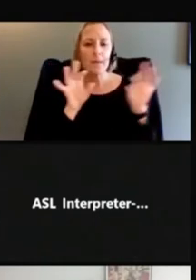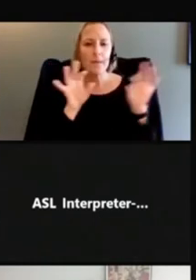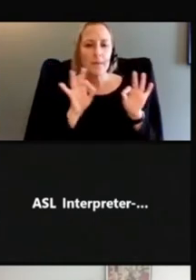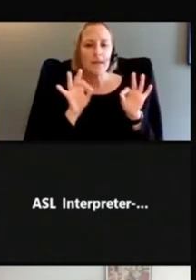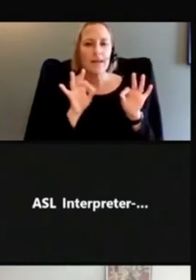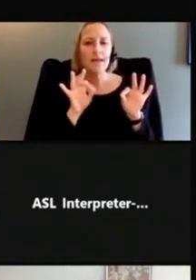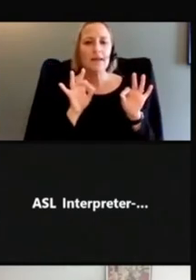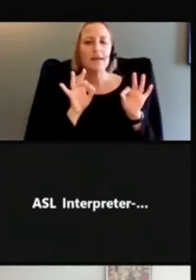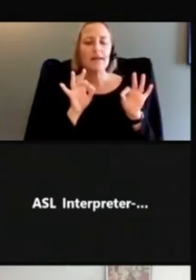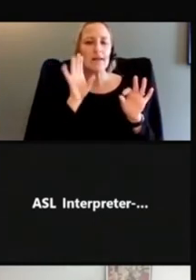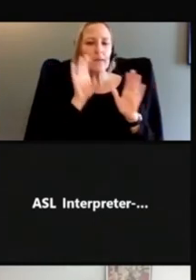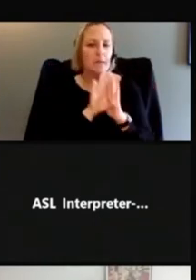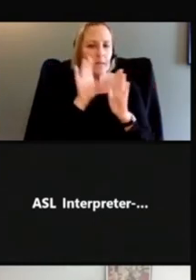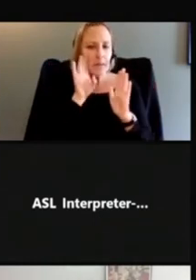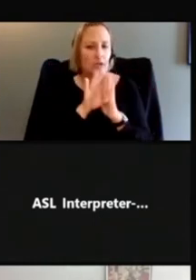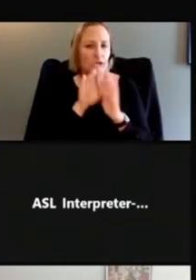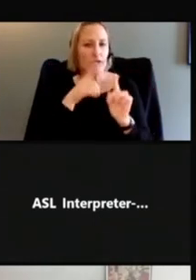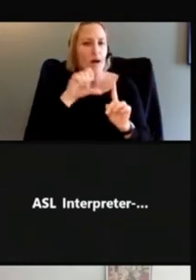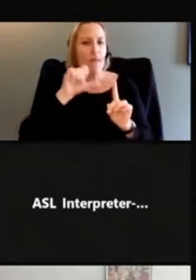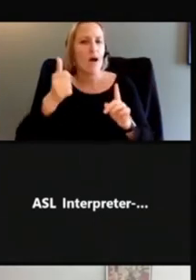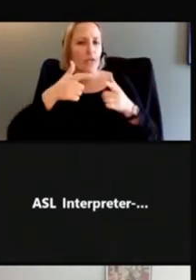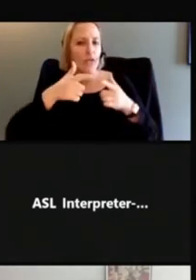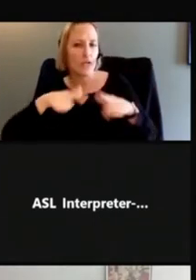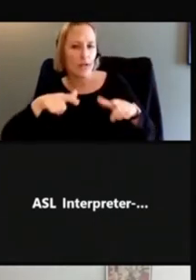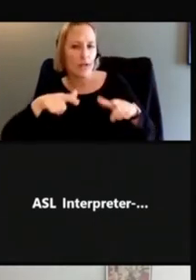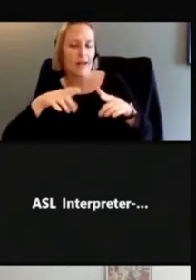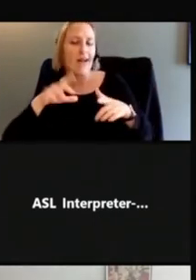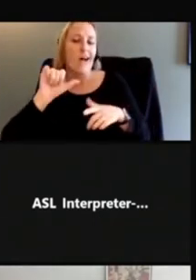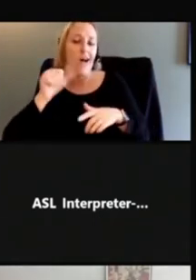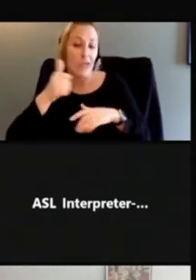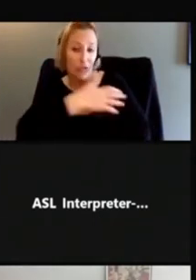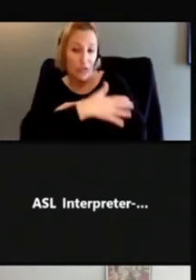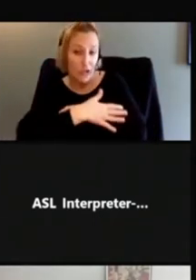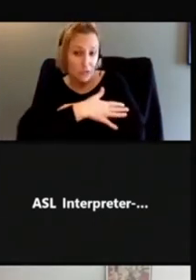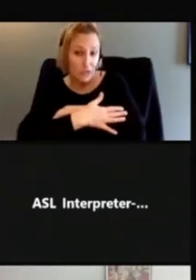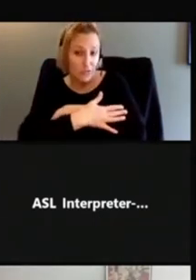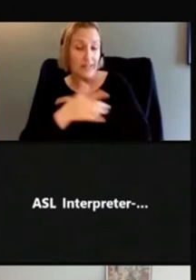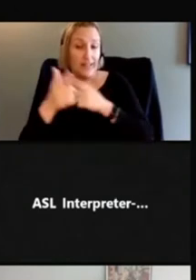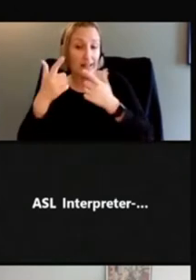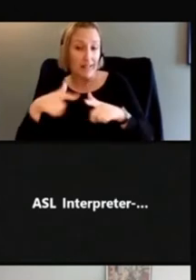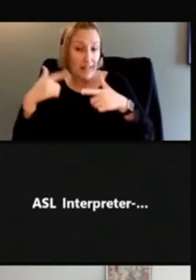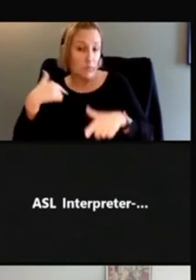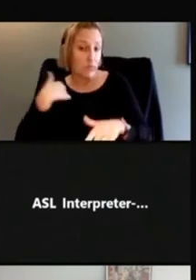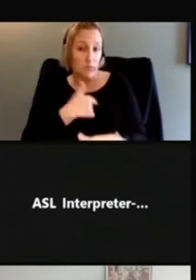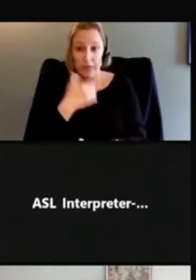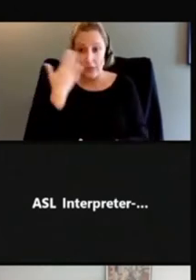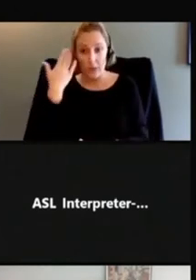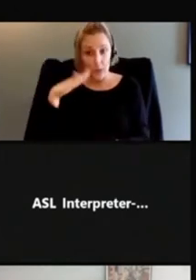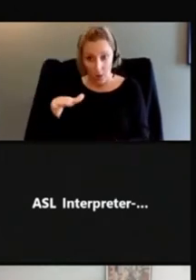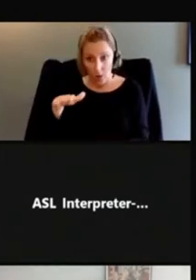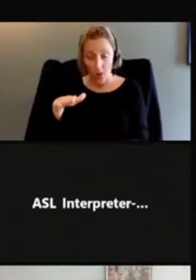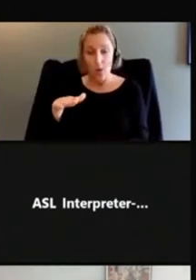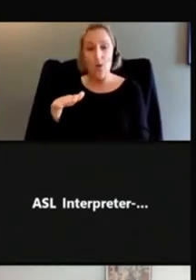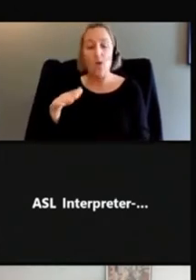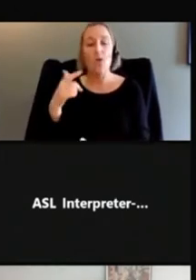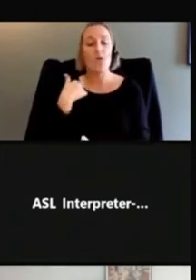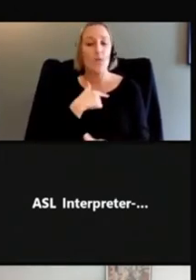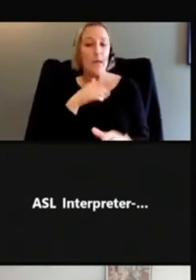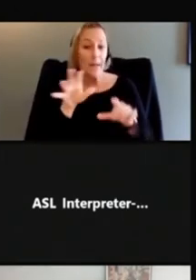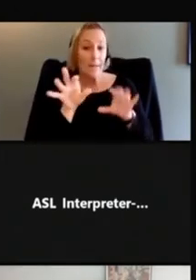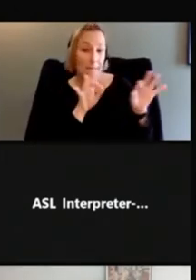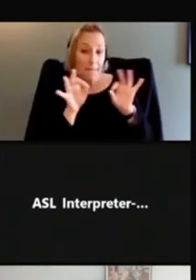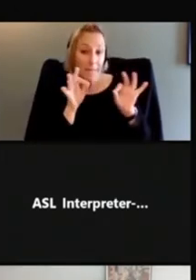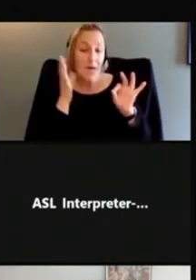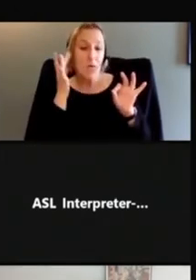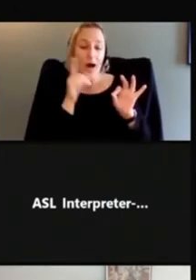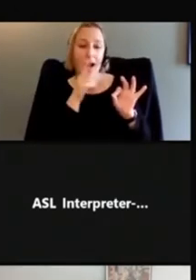we don't necessarily speak the language or read the language. But because they had this